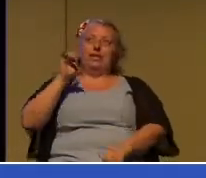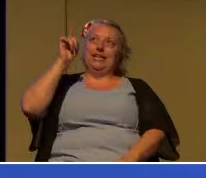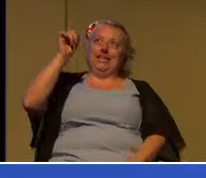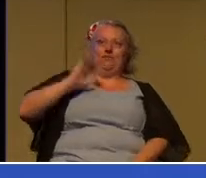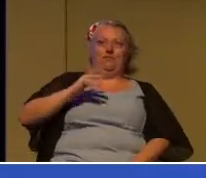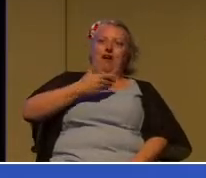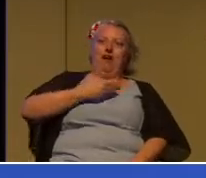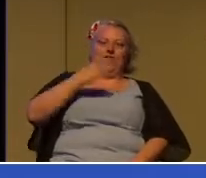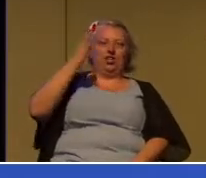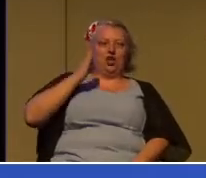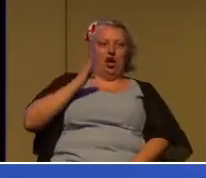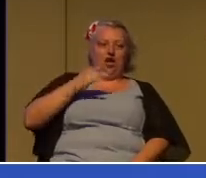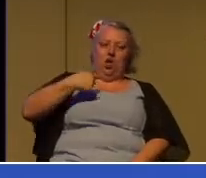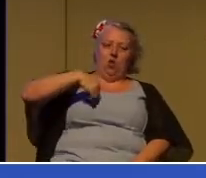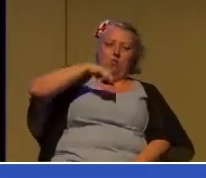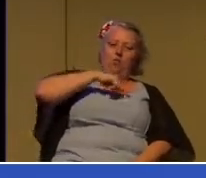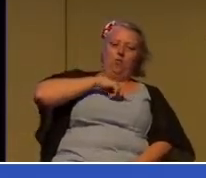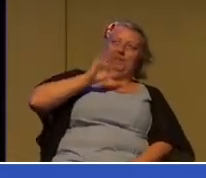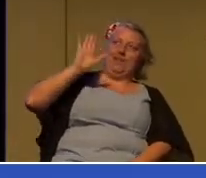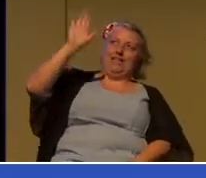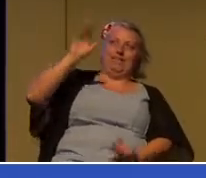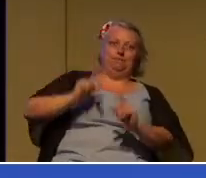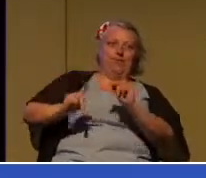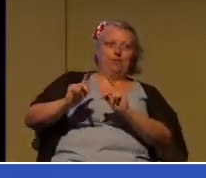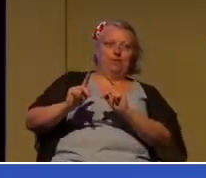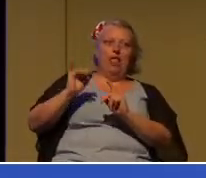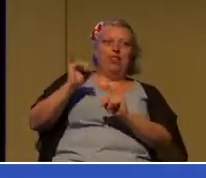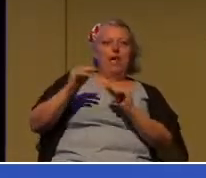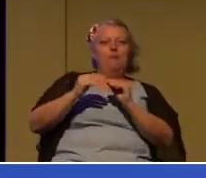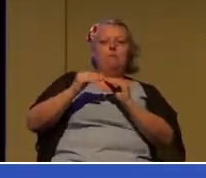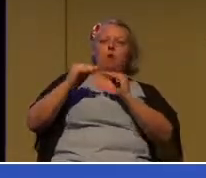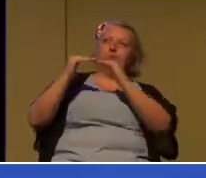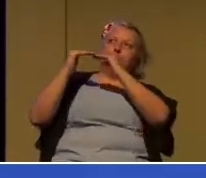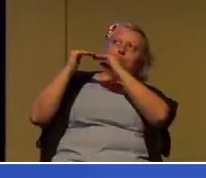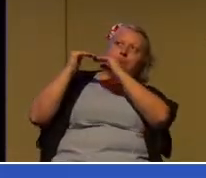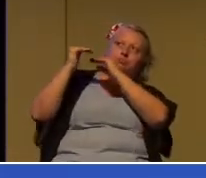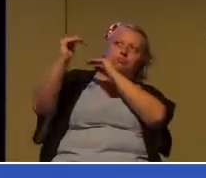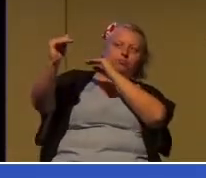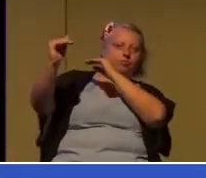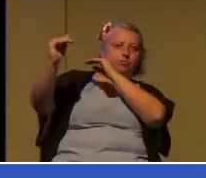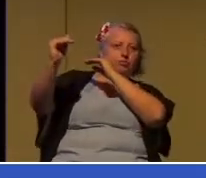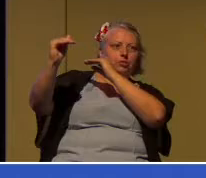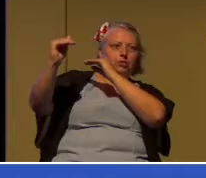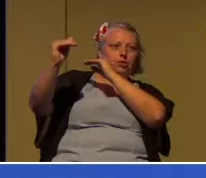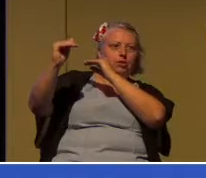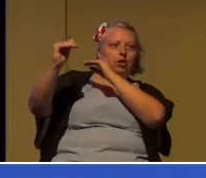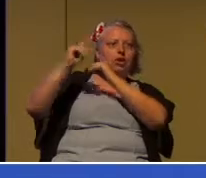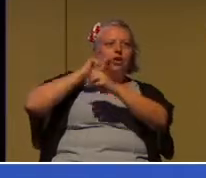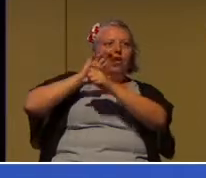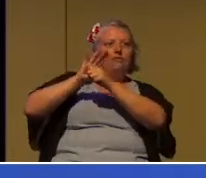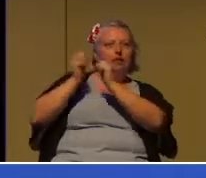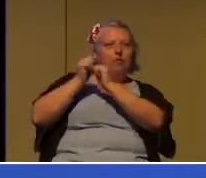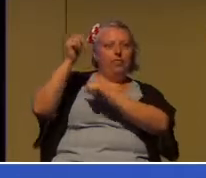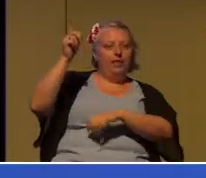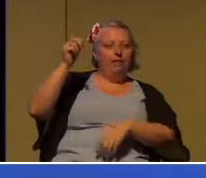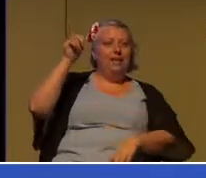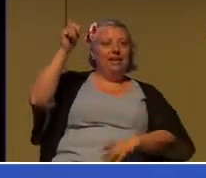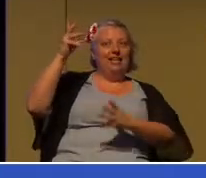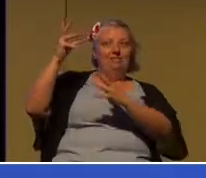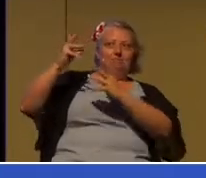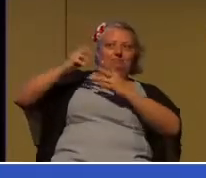But it's a unilateral agreement in the sense that he takes upon himself our sin. It is solemnized